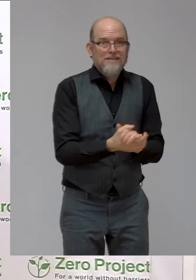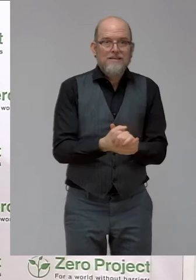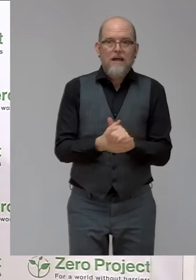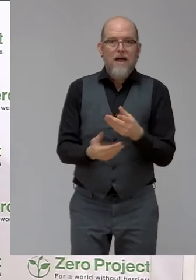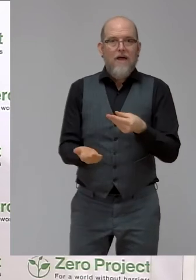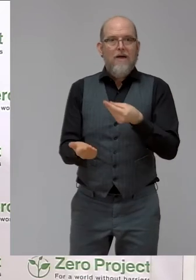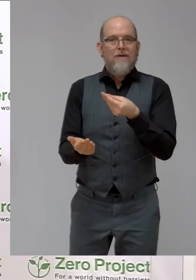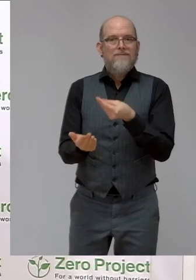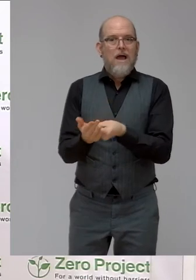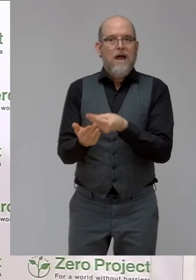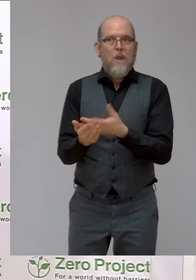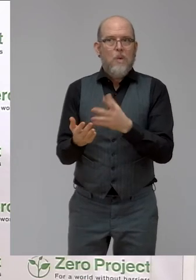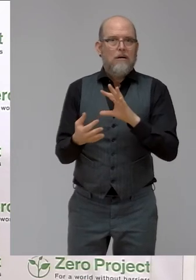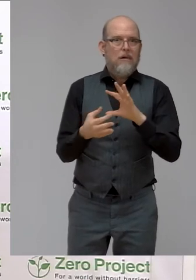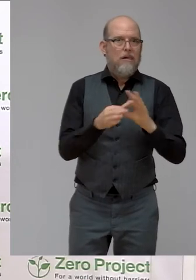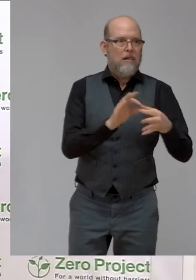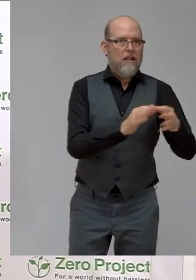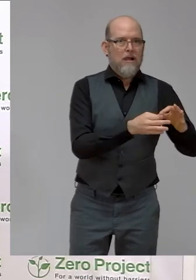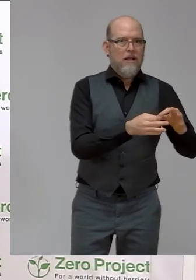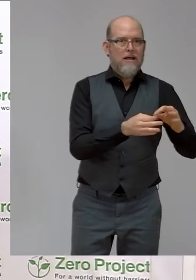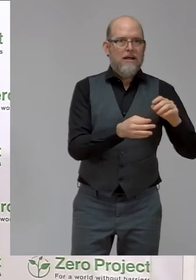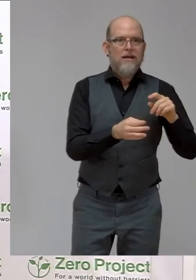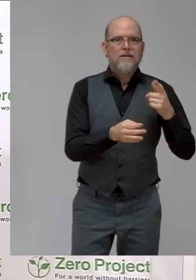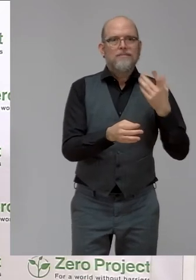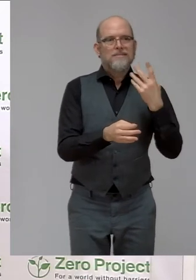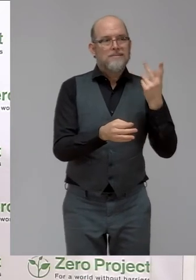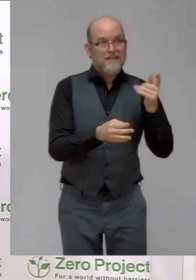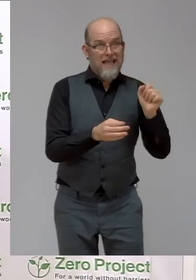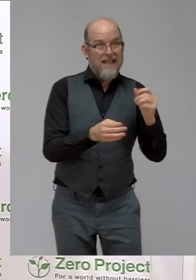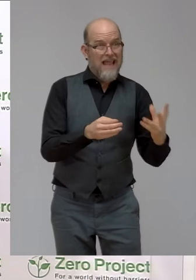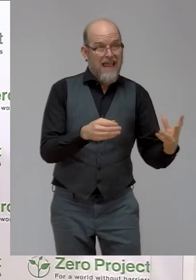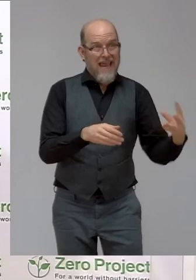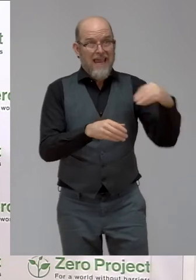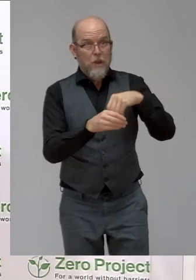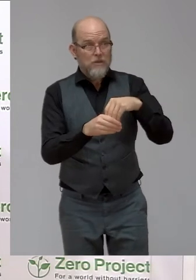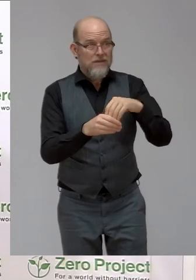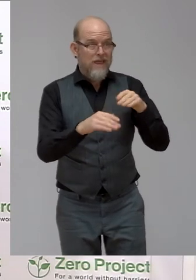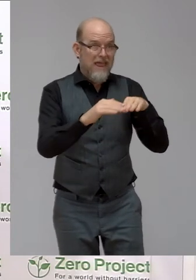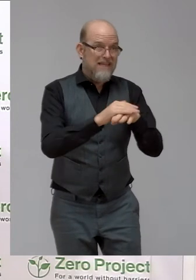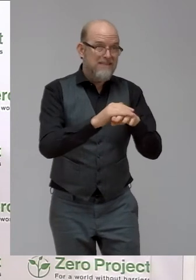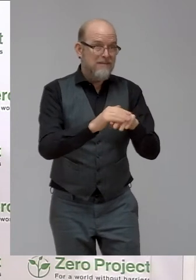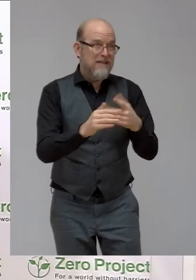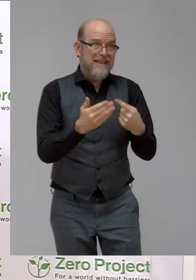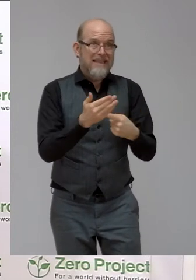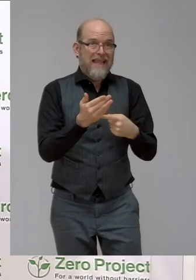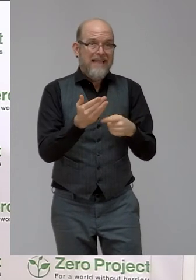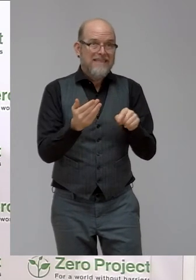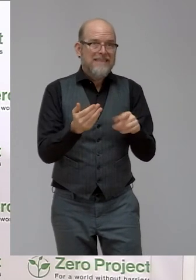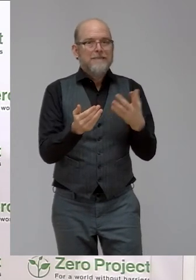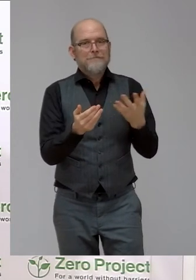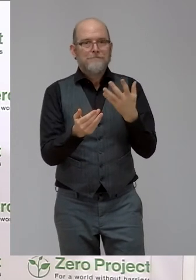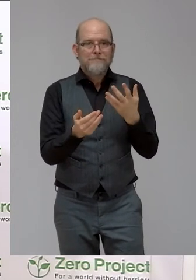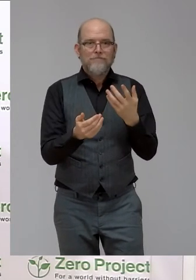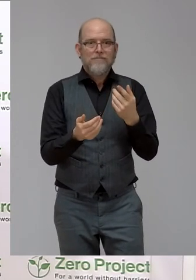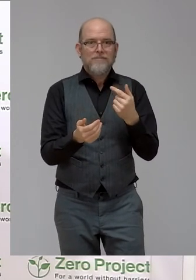fully inclusive and accessible technology. Talking about remote areas, I think it starts with maybe solar energy. Because you don't have